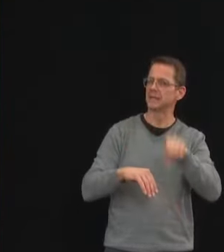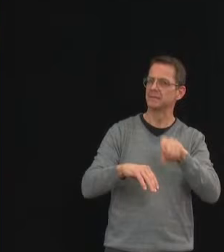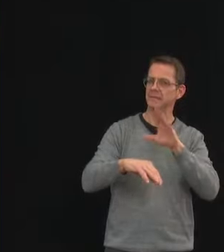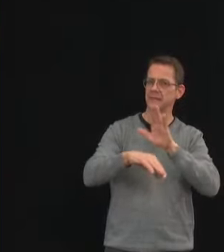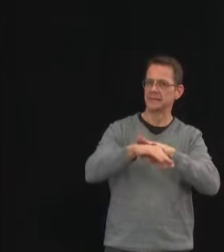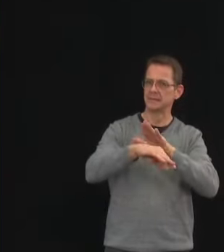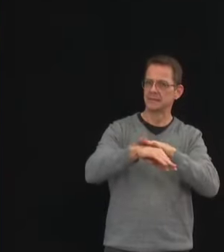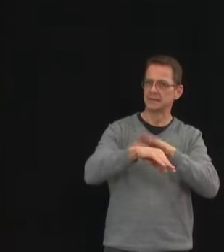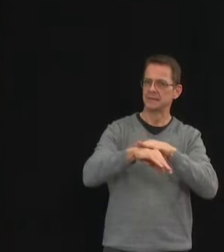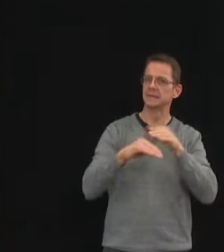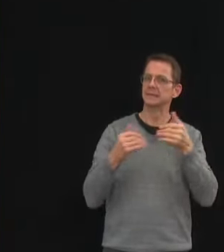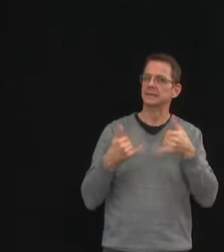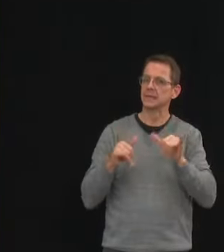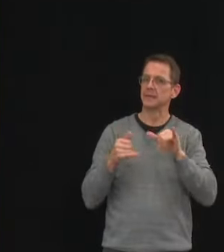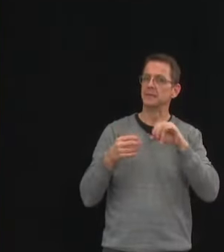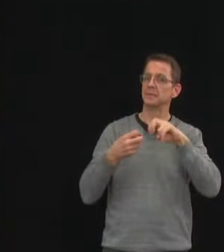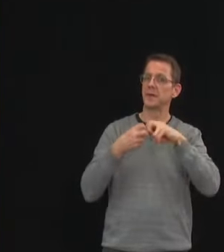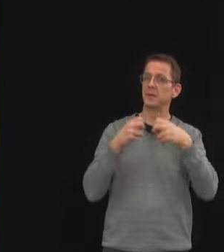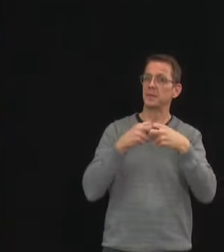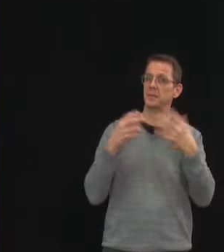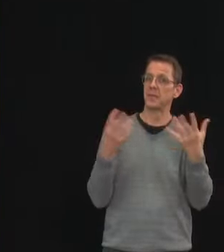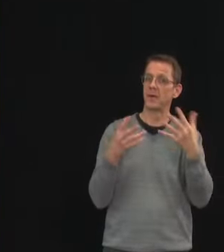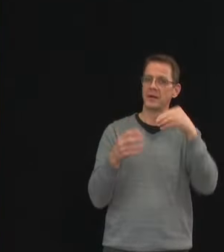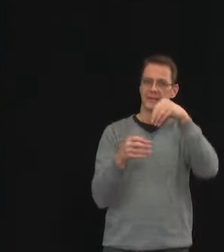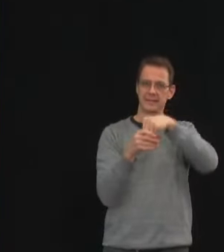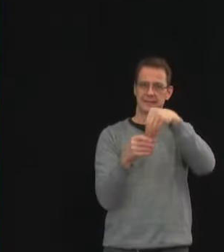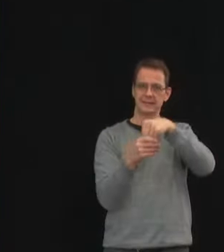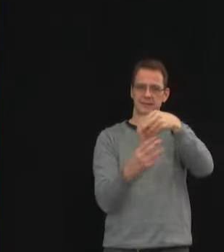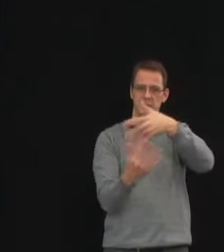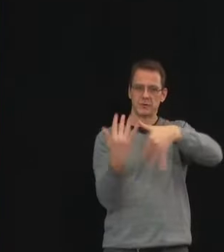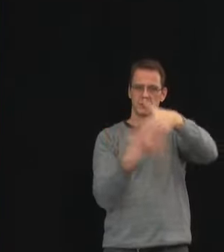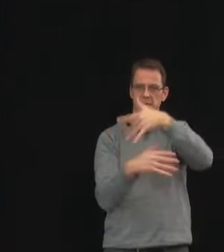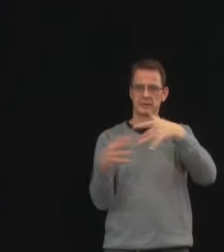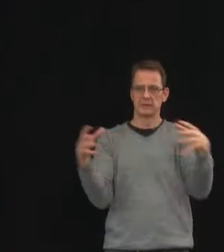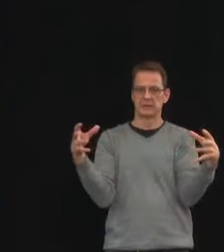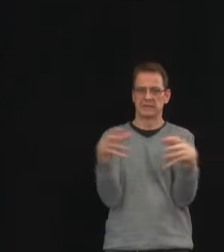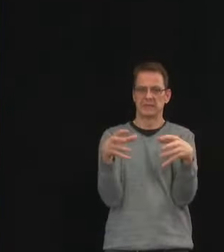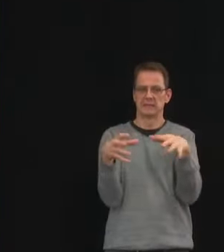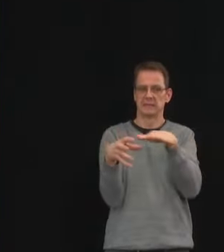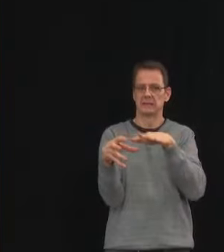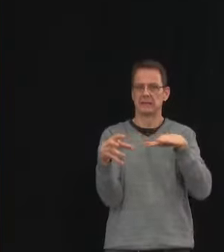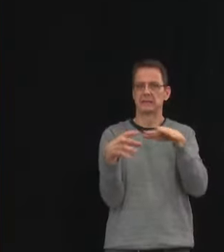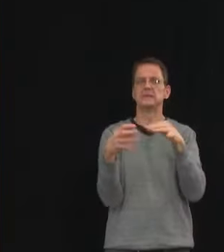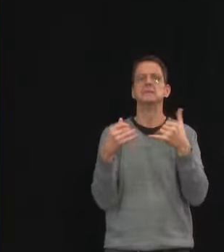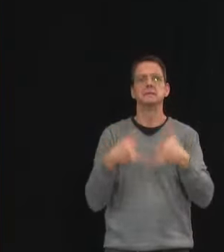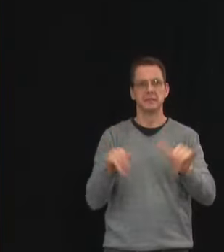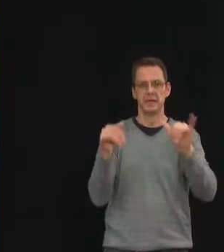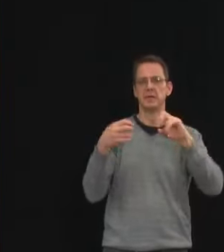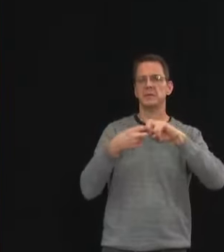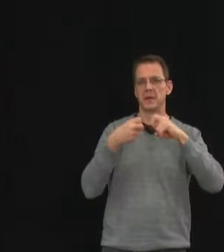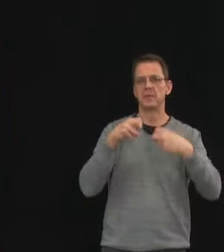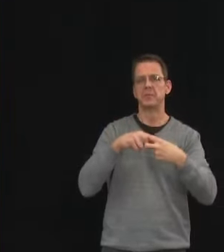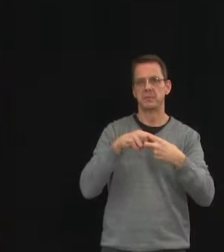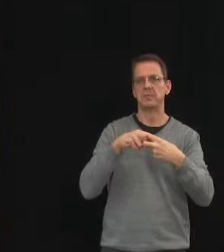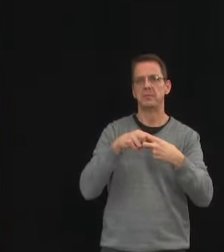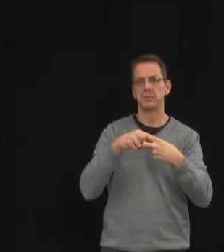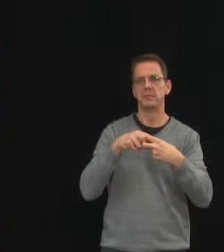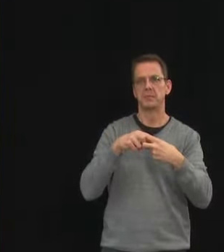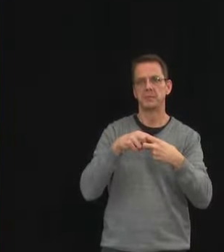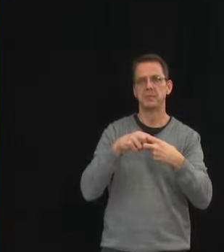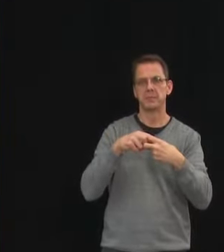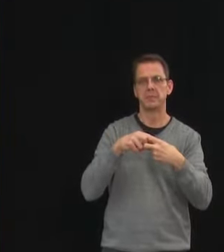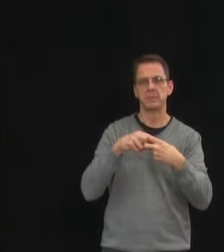cases. We can see good data about a third of the cases we don't know their source of transmission but